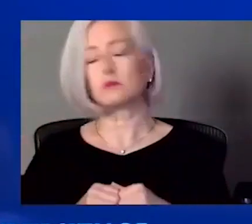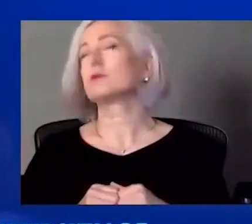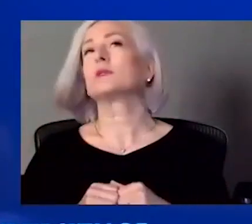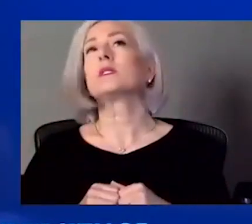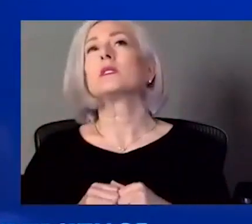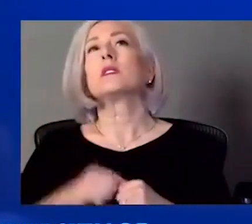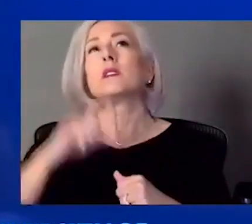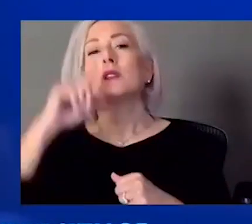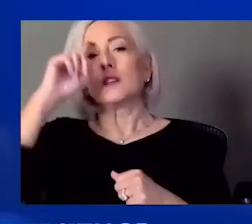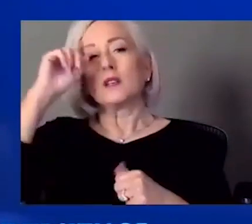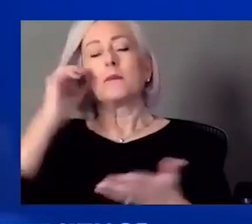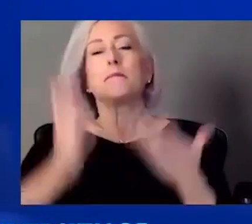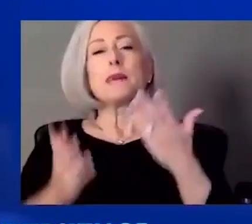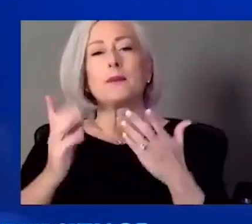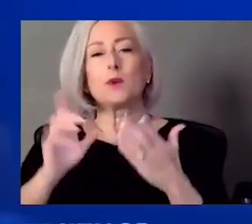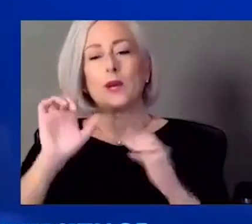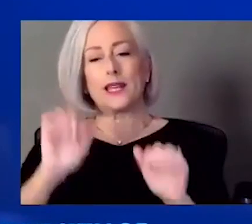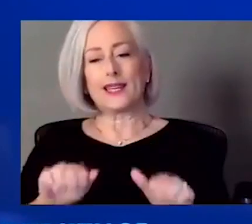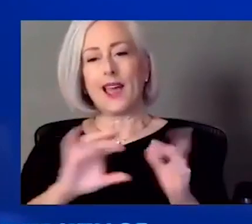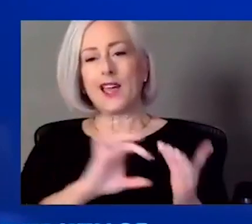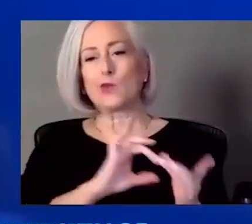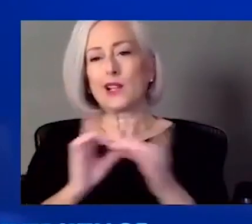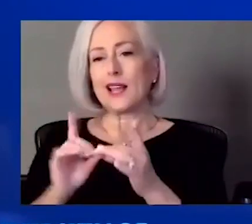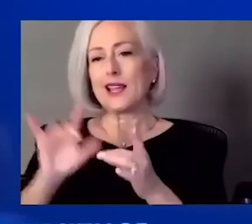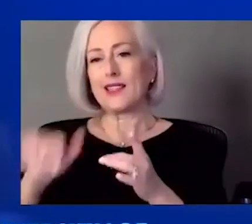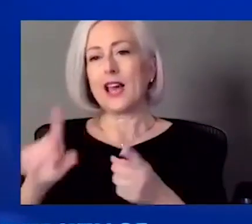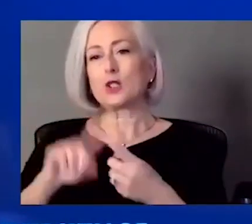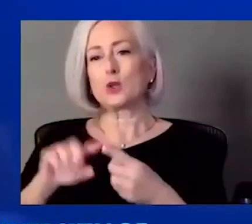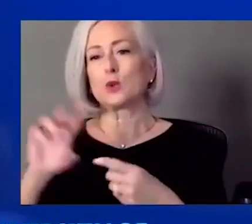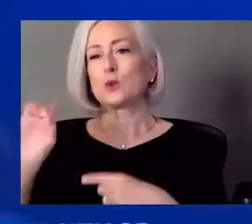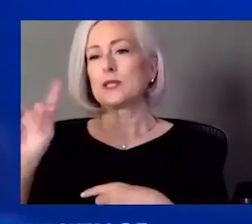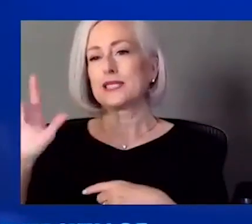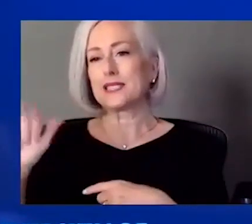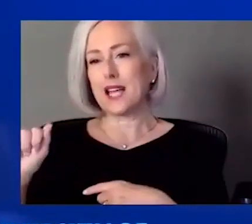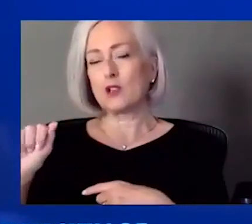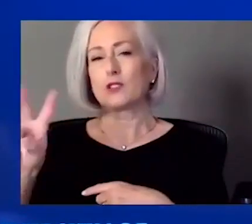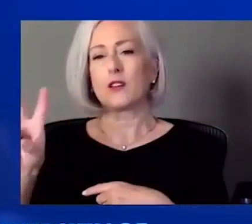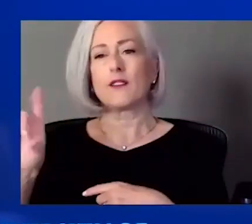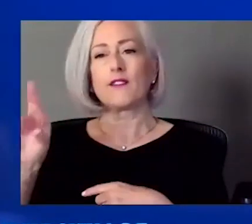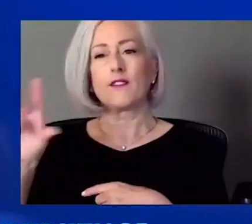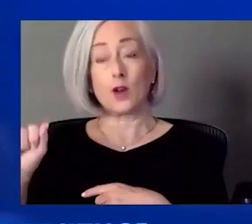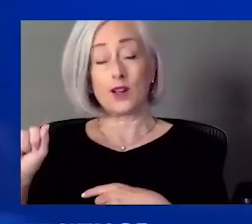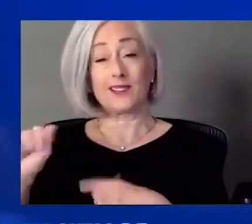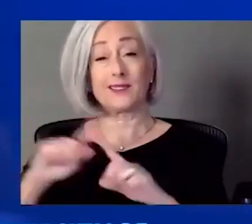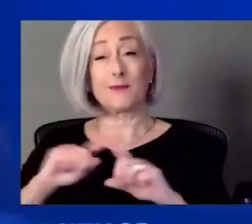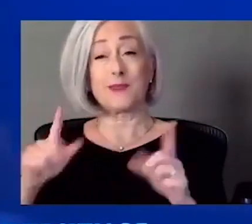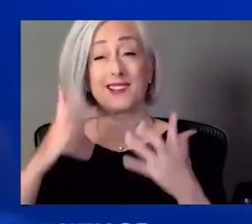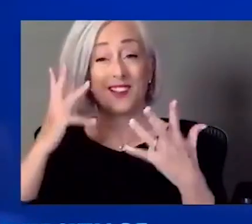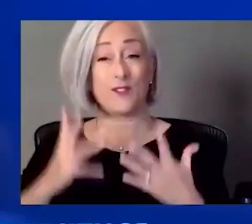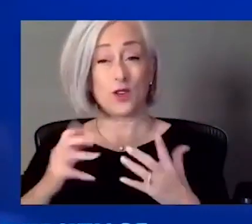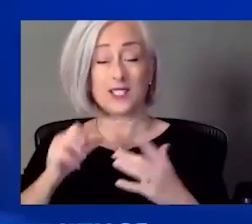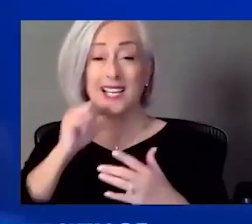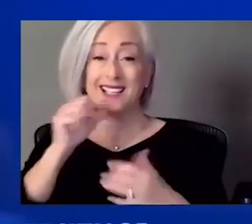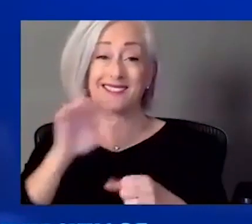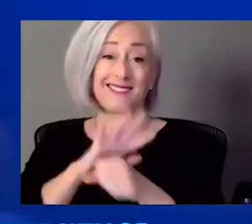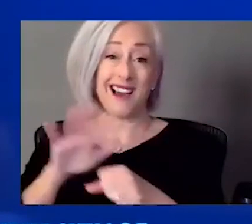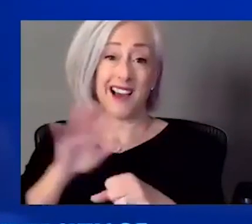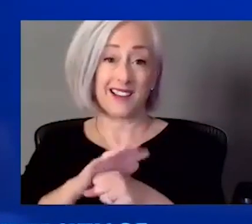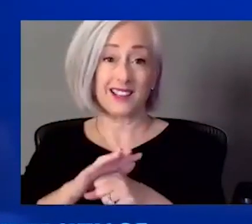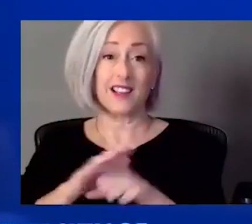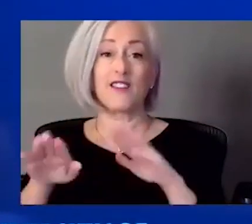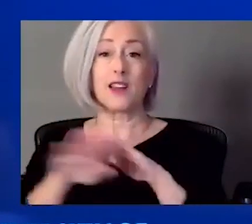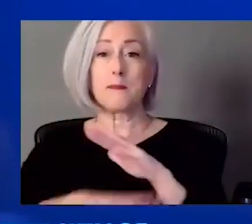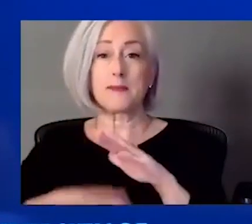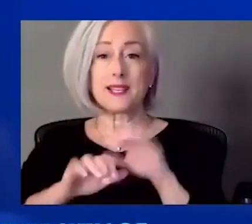same and the same thing is going on with the Delta variant, but unfortunately there just isn't enough, uh, basic science research